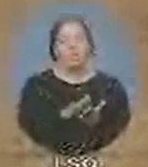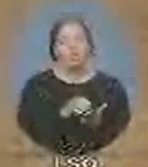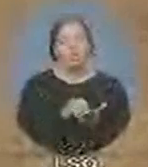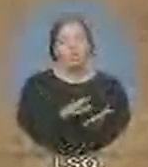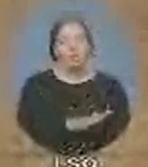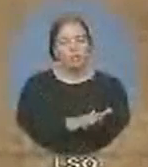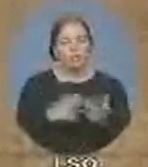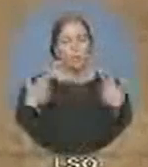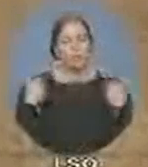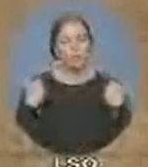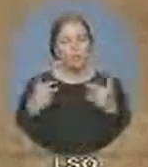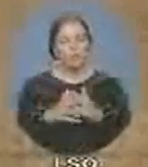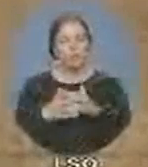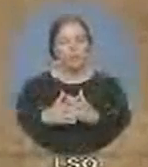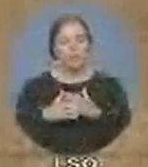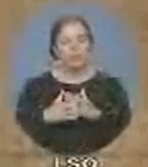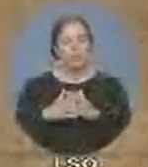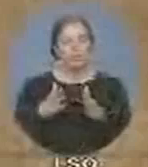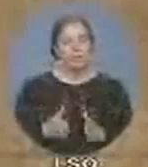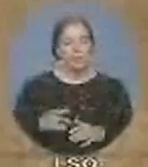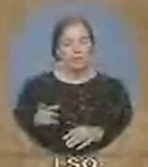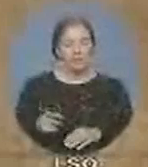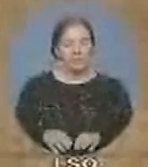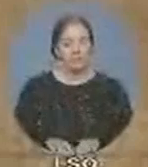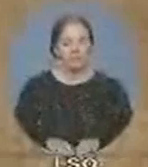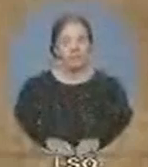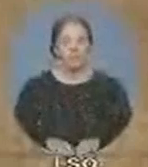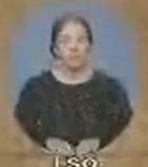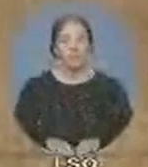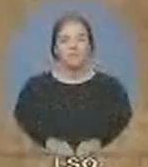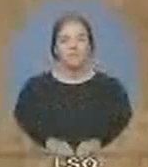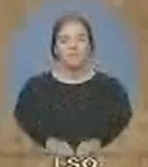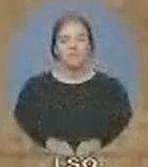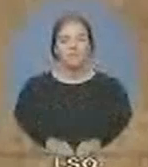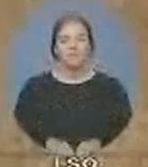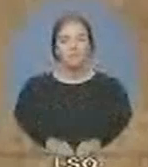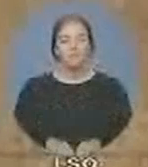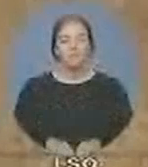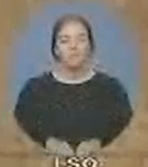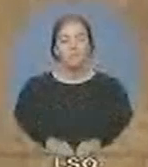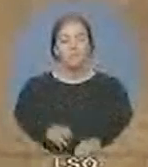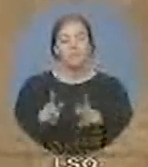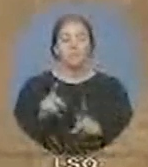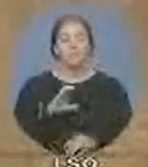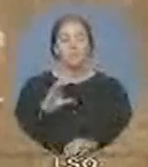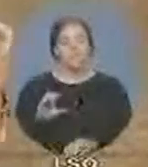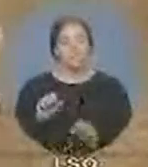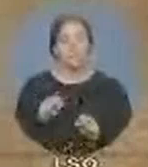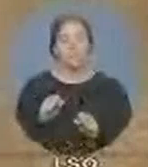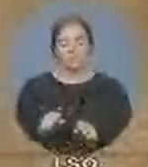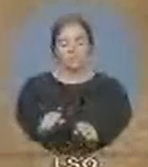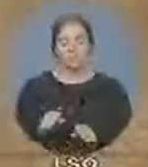provisions that are leaving average Canadians open to predatory legal action. So let's look at the American record. Lawsuits against 10-year-olds,